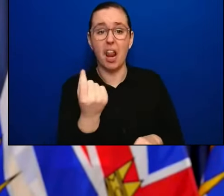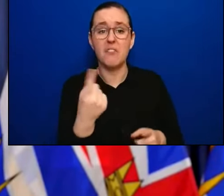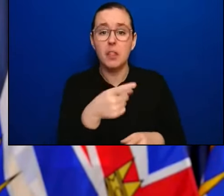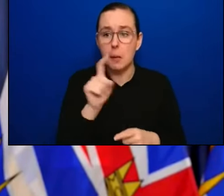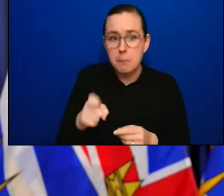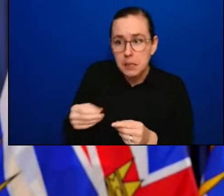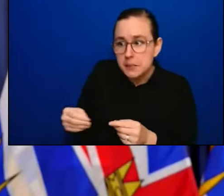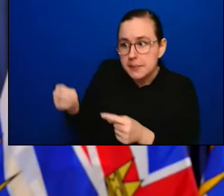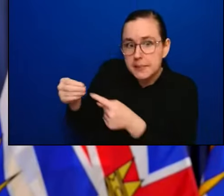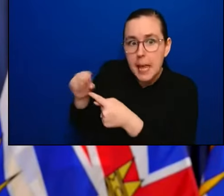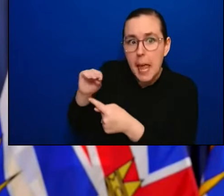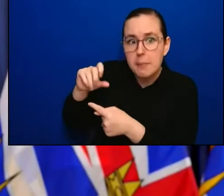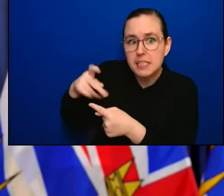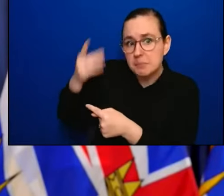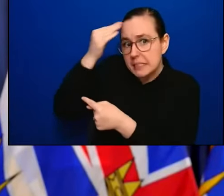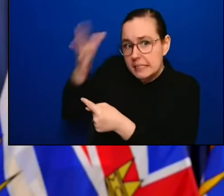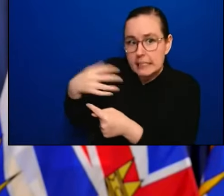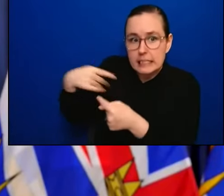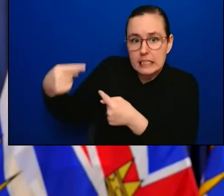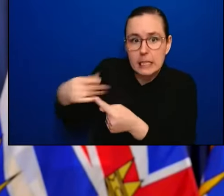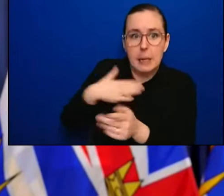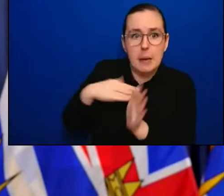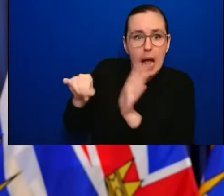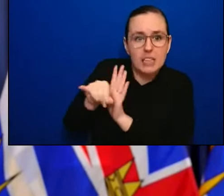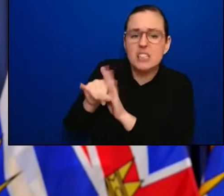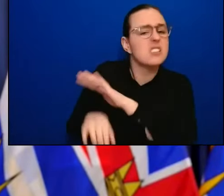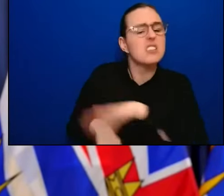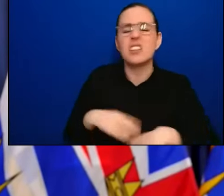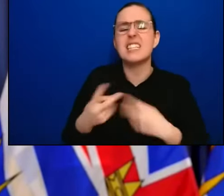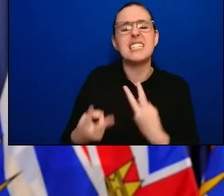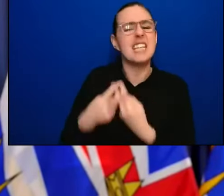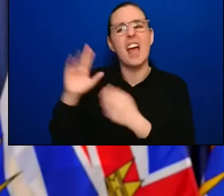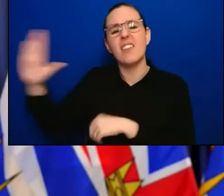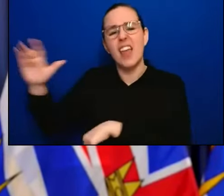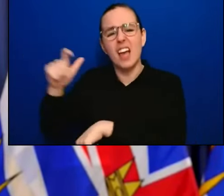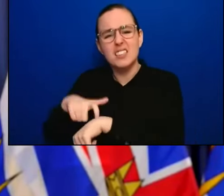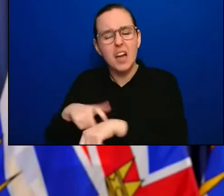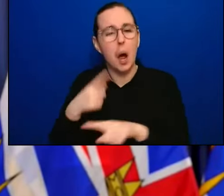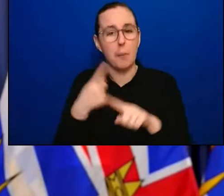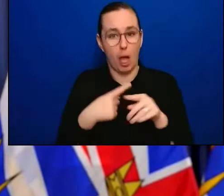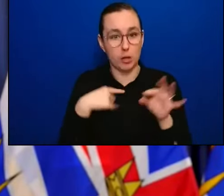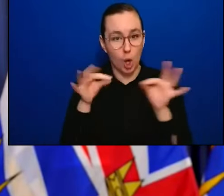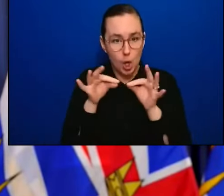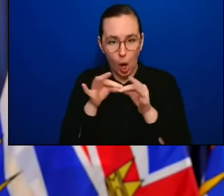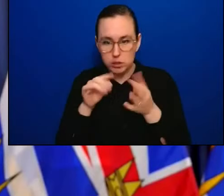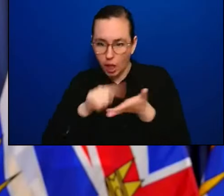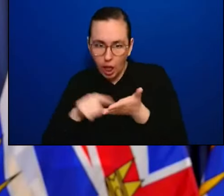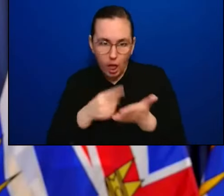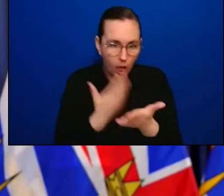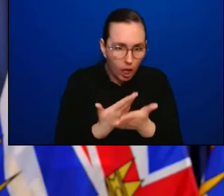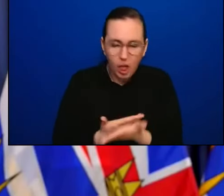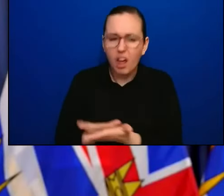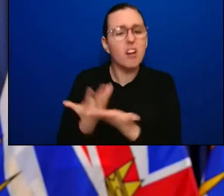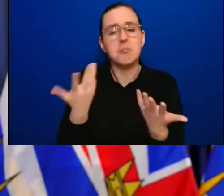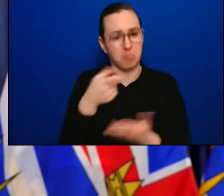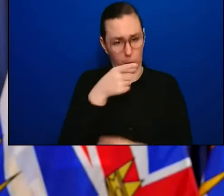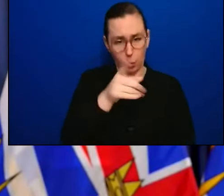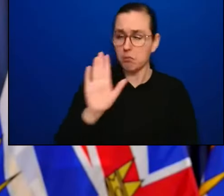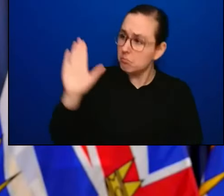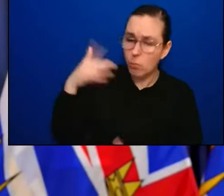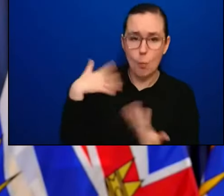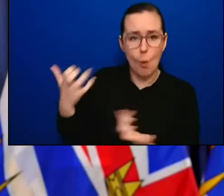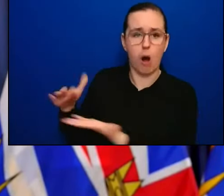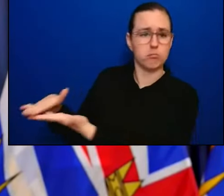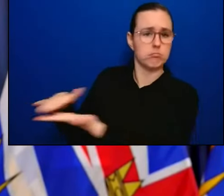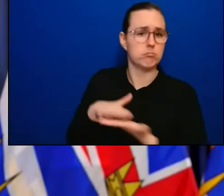pharmacy costs, it saves us costs and it reflects the numbers of rapid tests we have. It should be said that I really